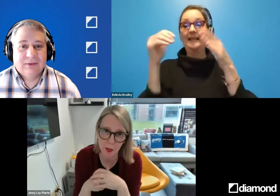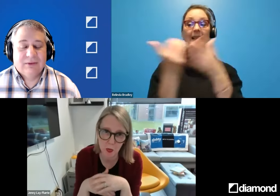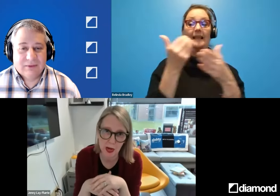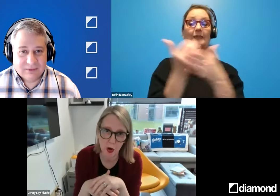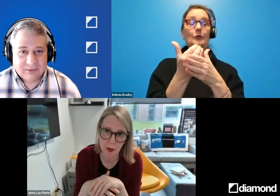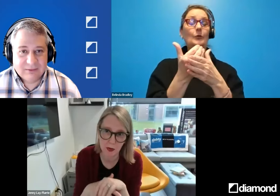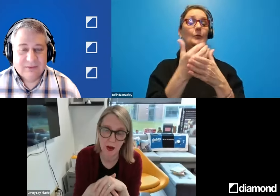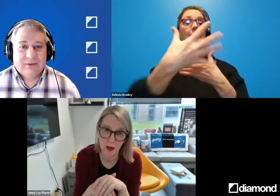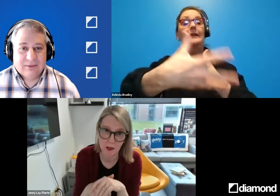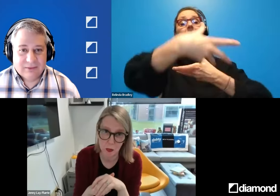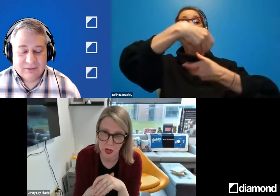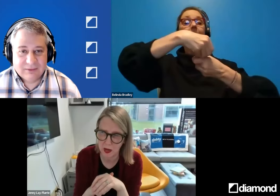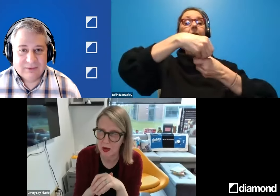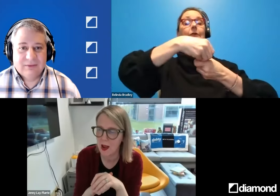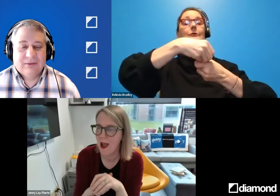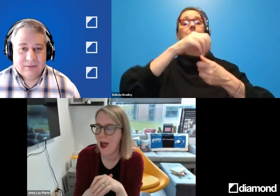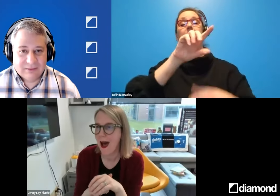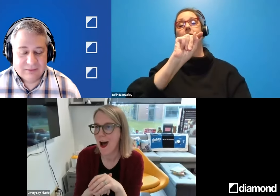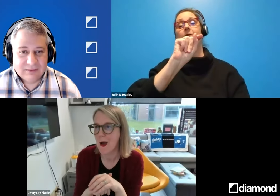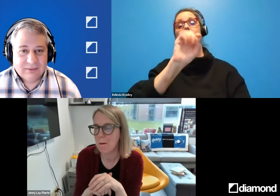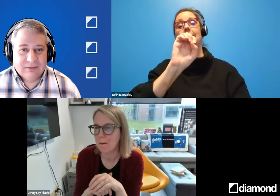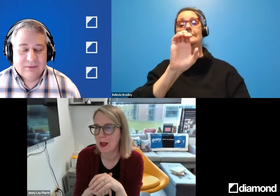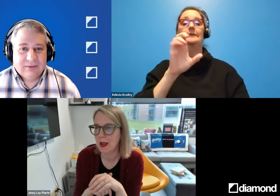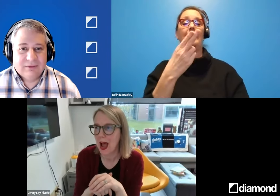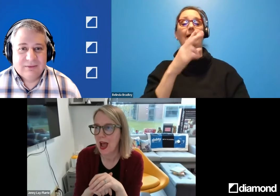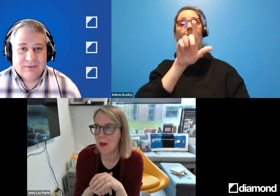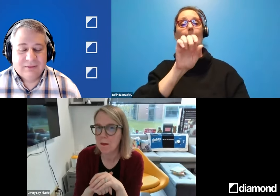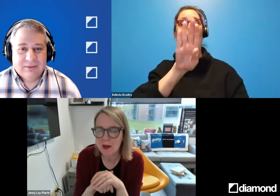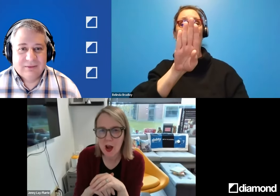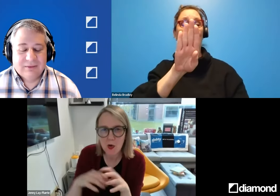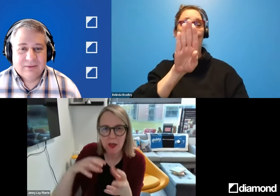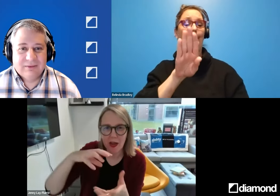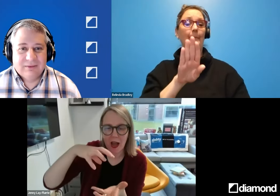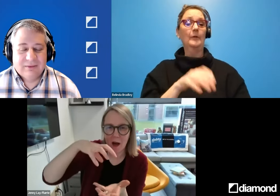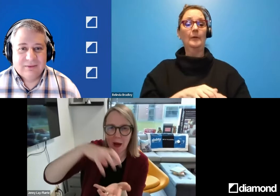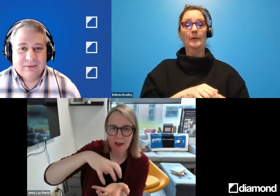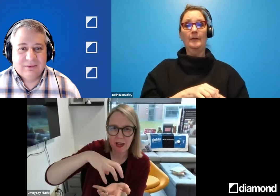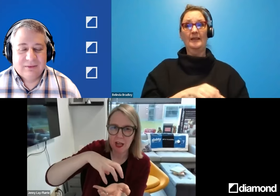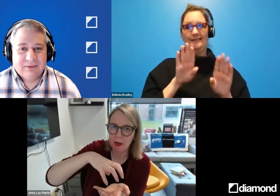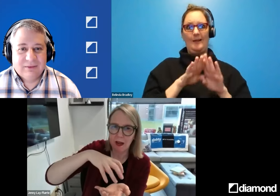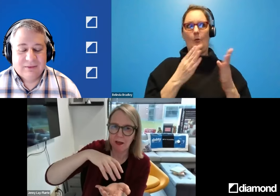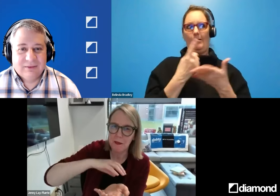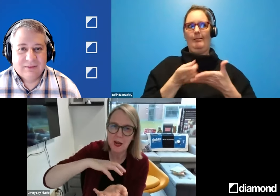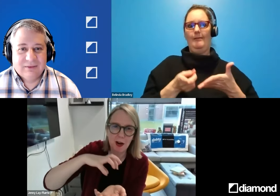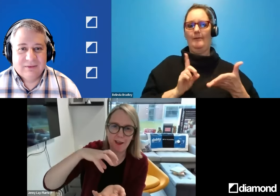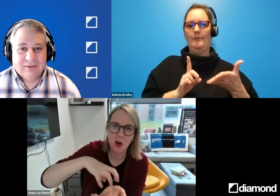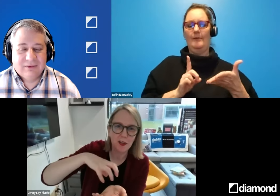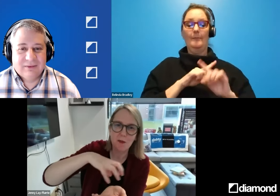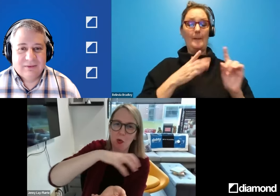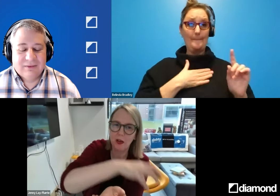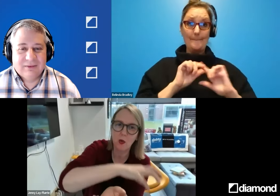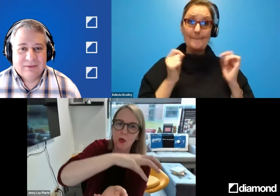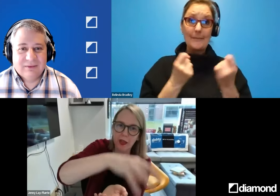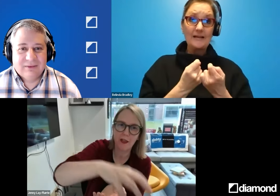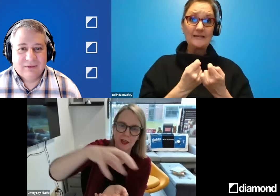tech lab, which we opened last week. Um, uh, but know that my team is in many ways, not